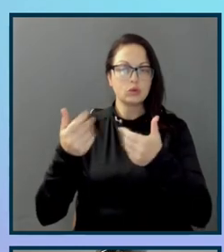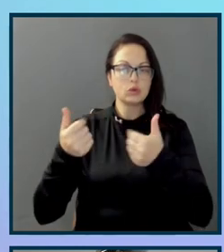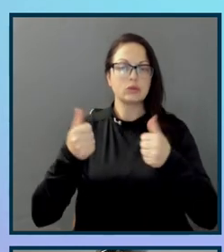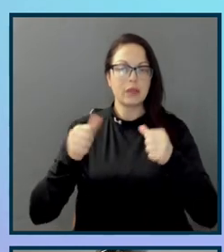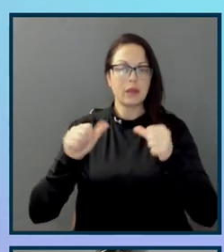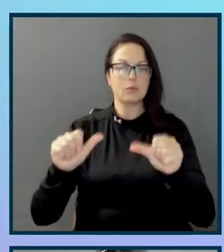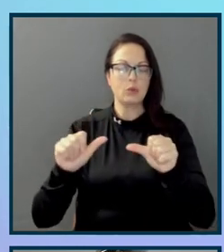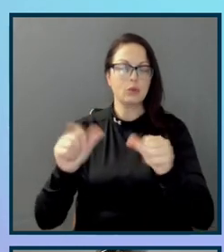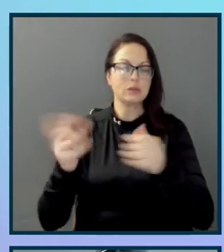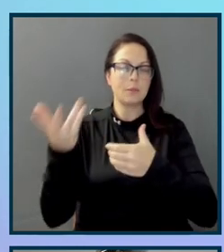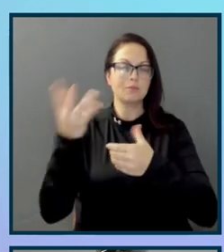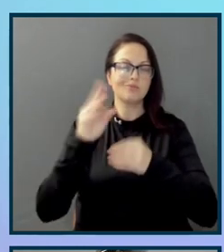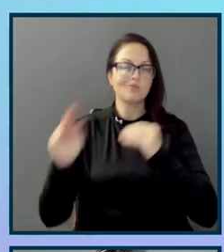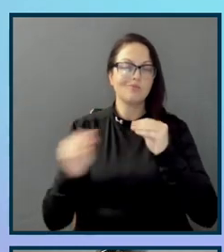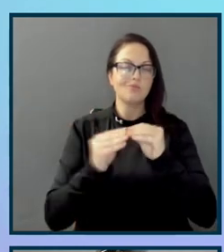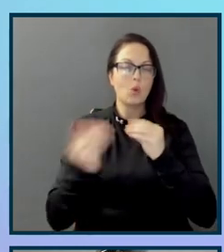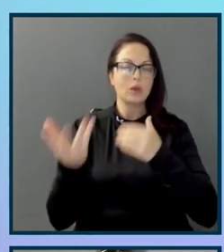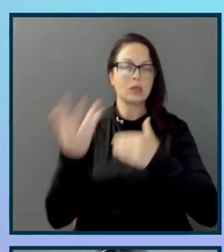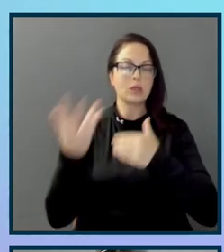results.